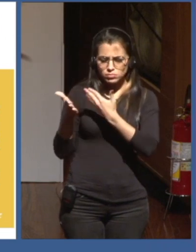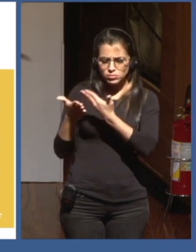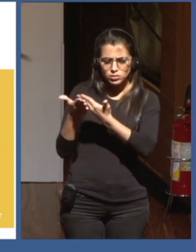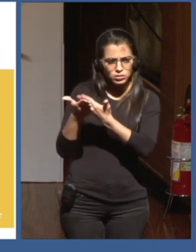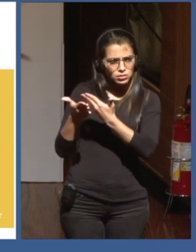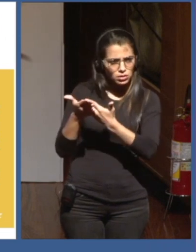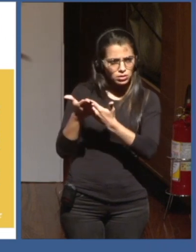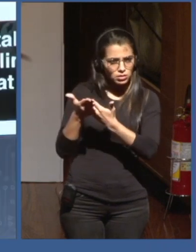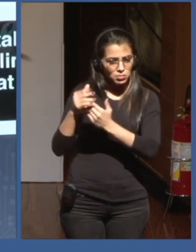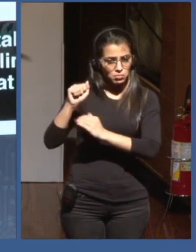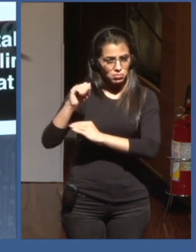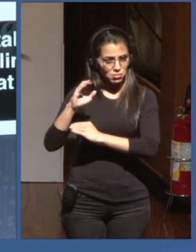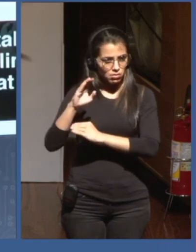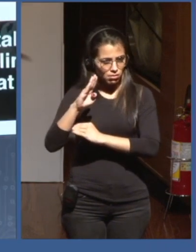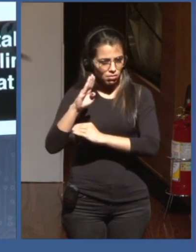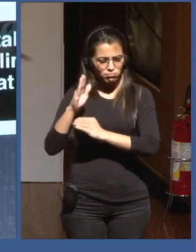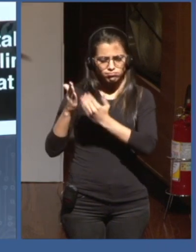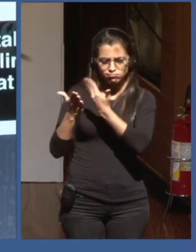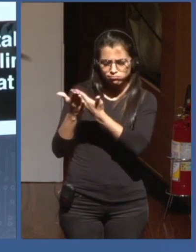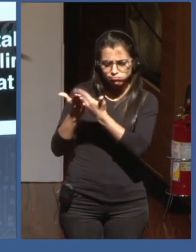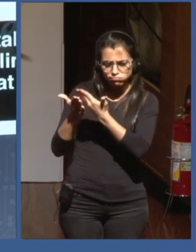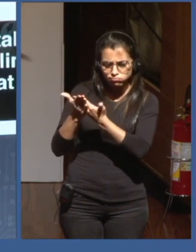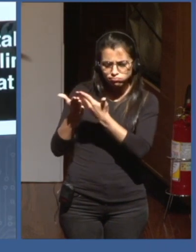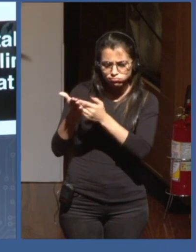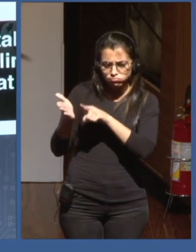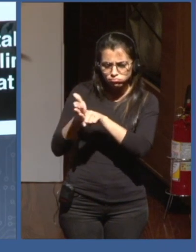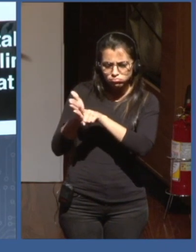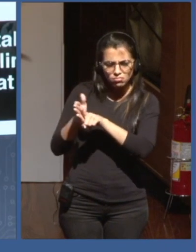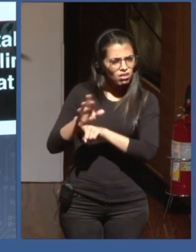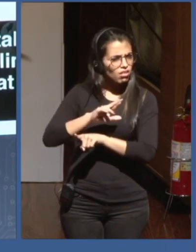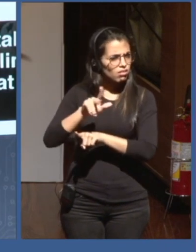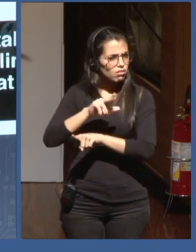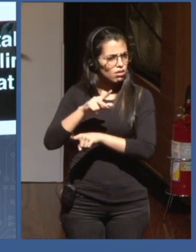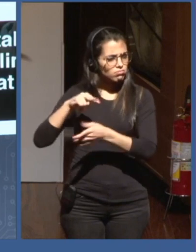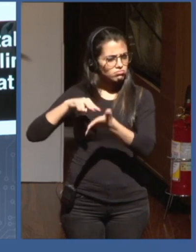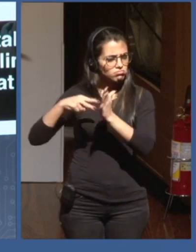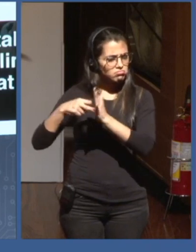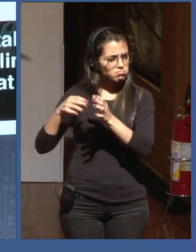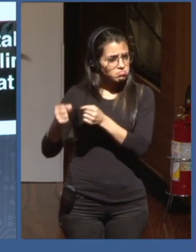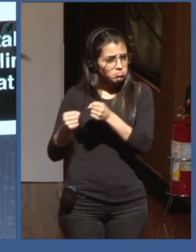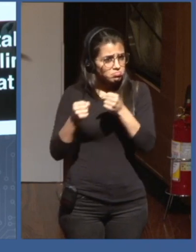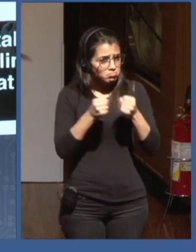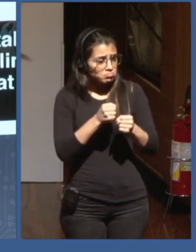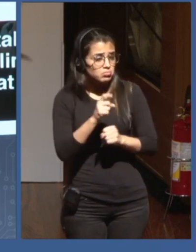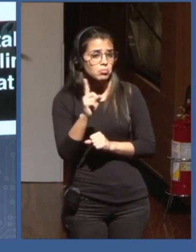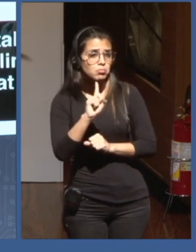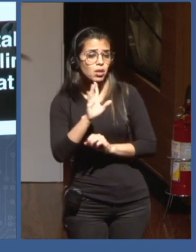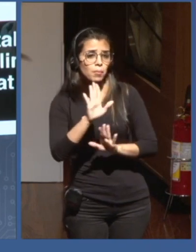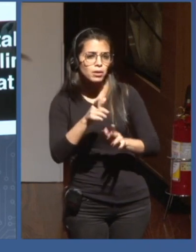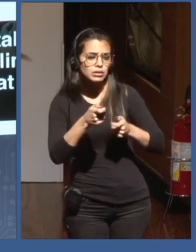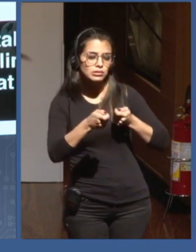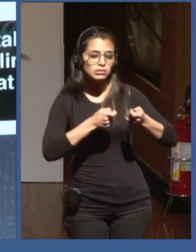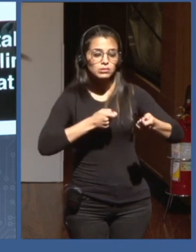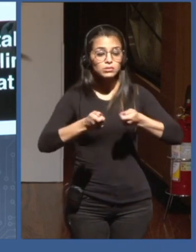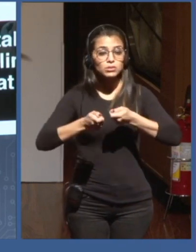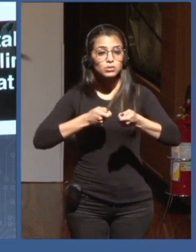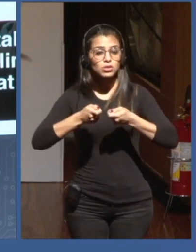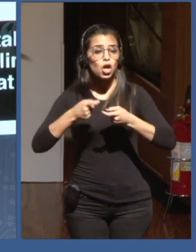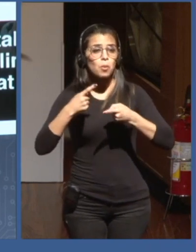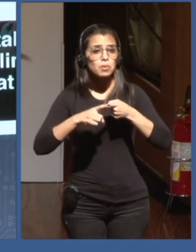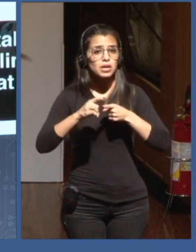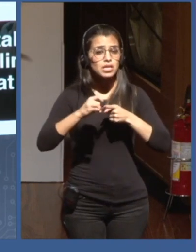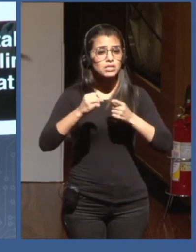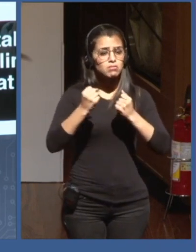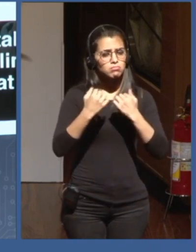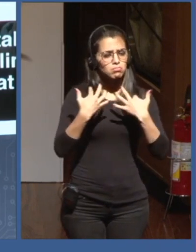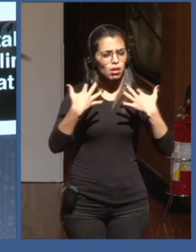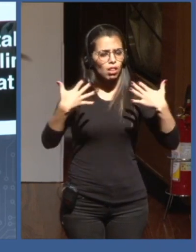by the elites, because if you have an illiterate citizenry, then you cannot organize an army, you cannot organize an